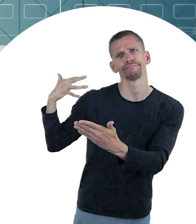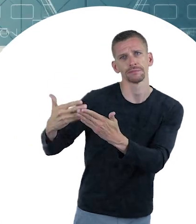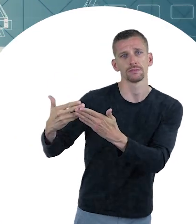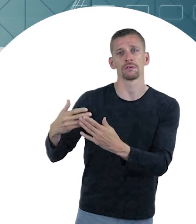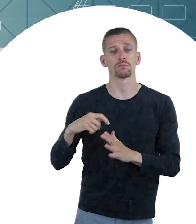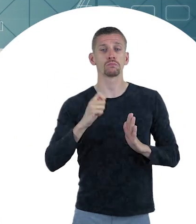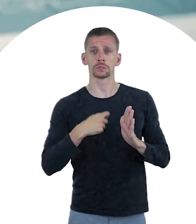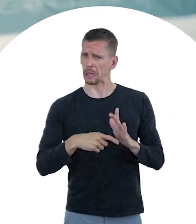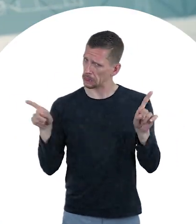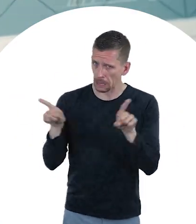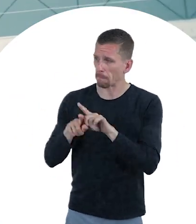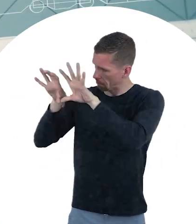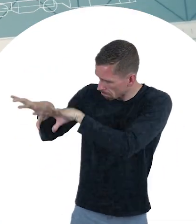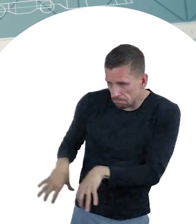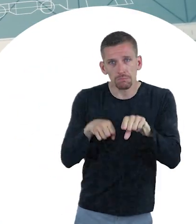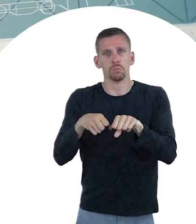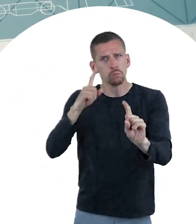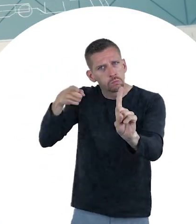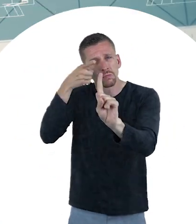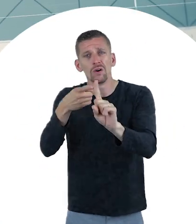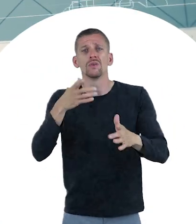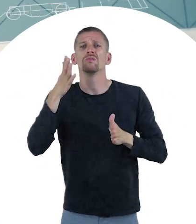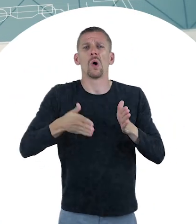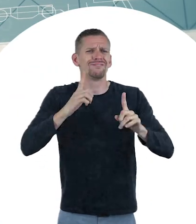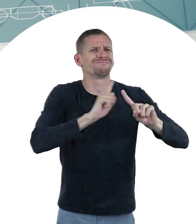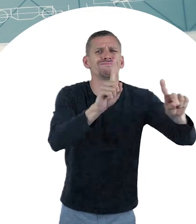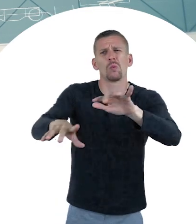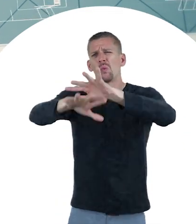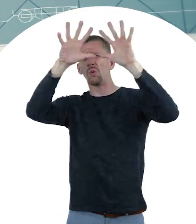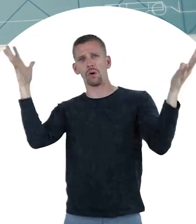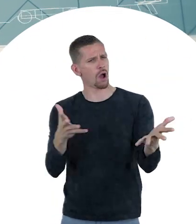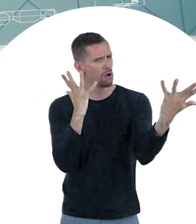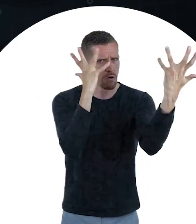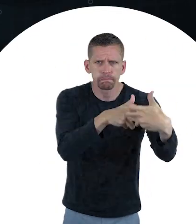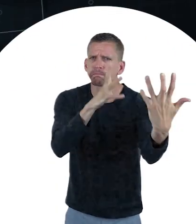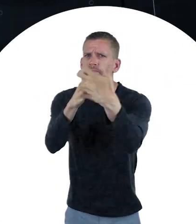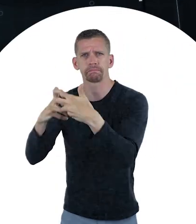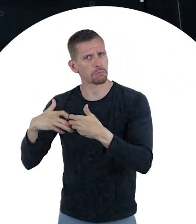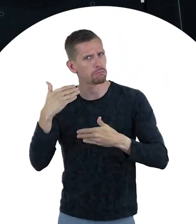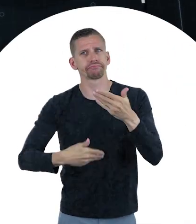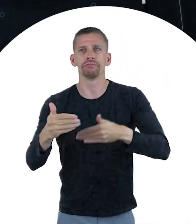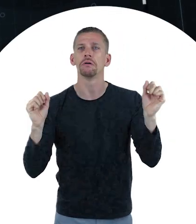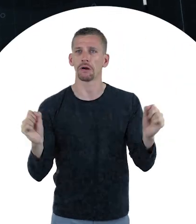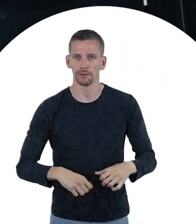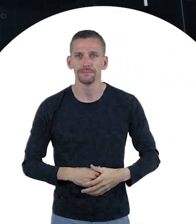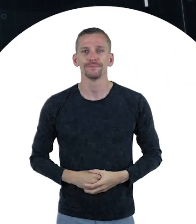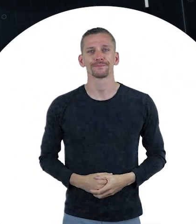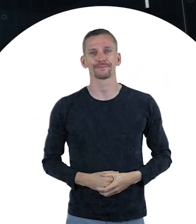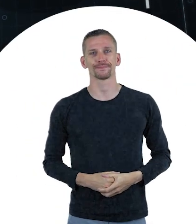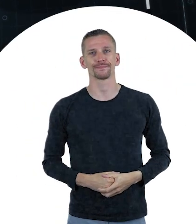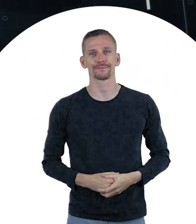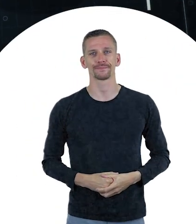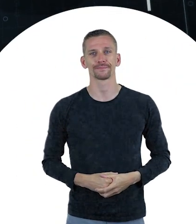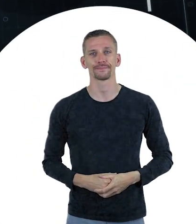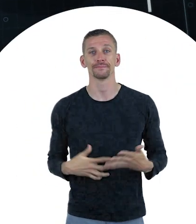FRMCS will enable interoperability in railway operations. FRMCS has structured the project